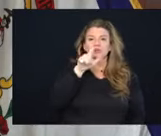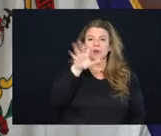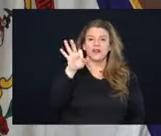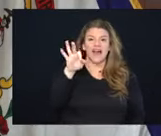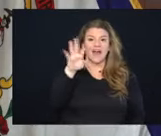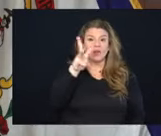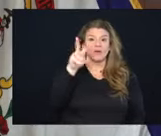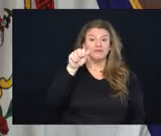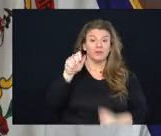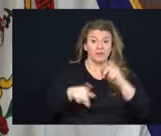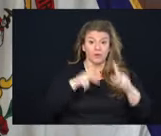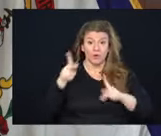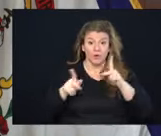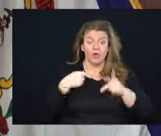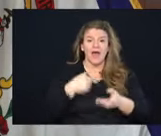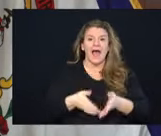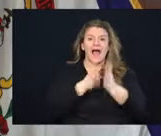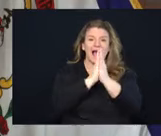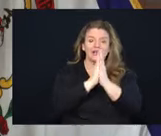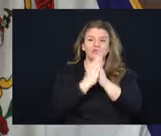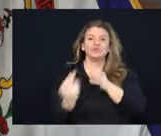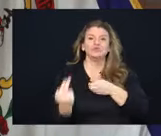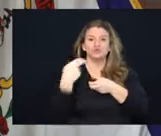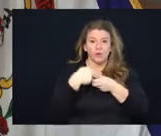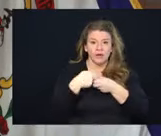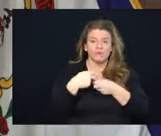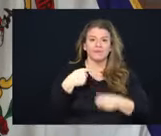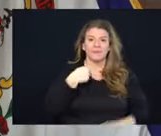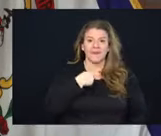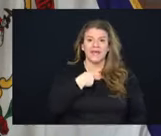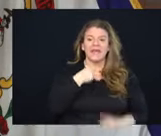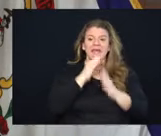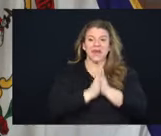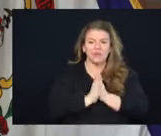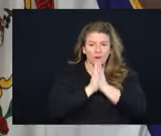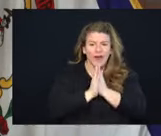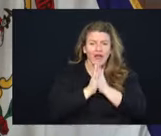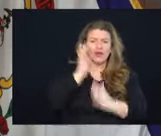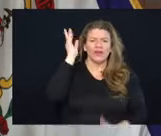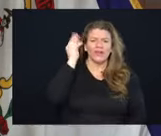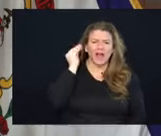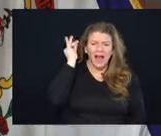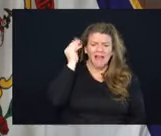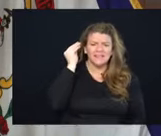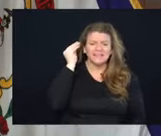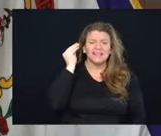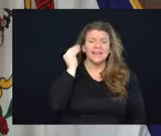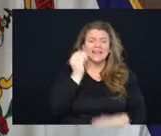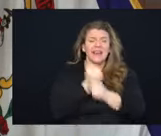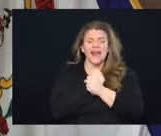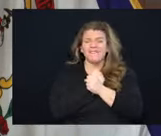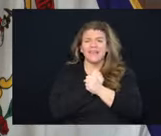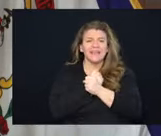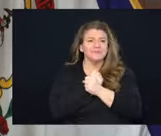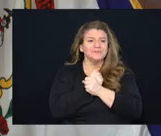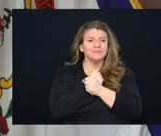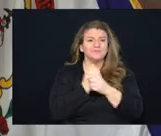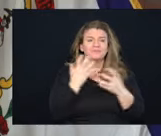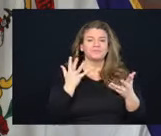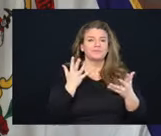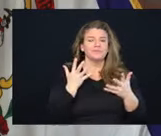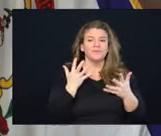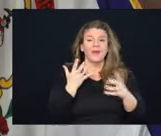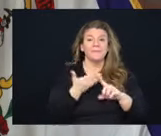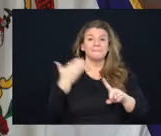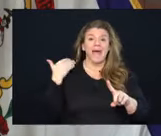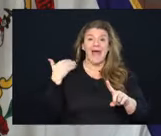Virginians. I ask you to join with me with me in prayer and thoughts and and and loving, you know, pass